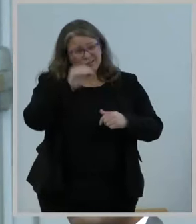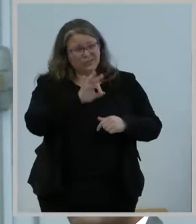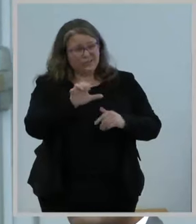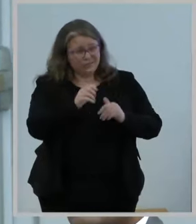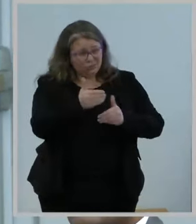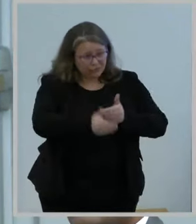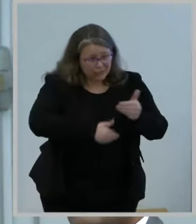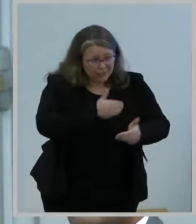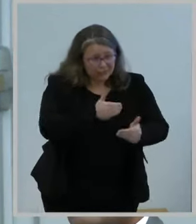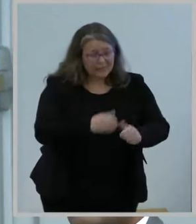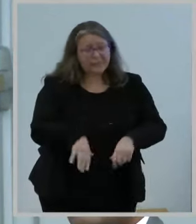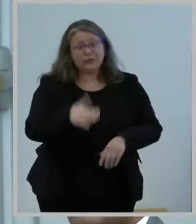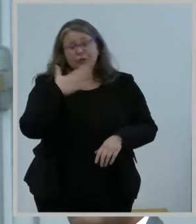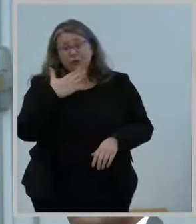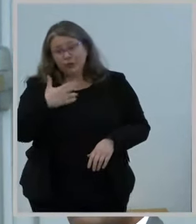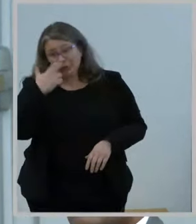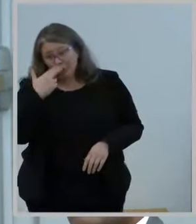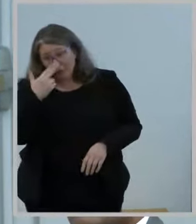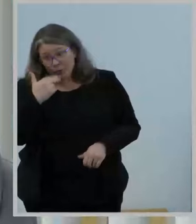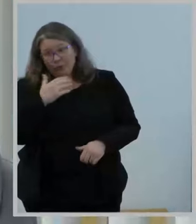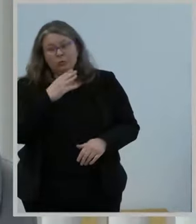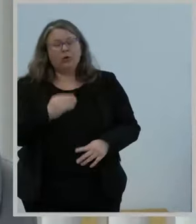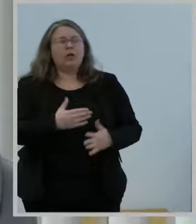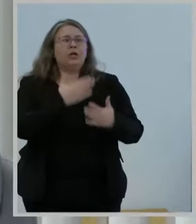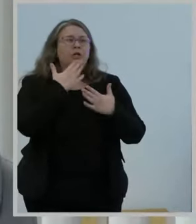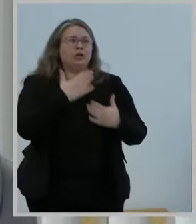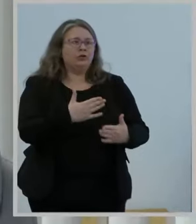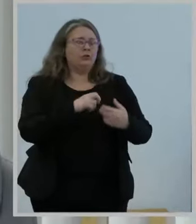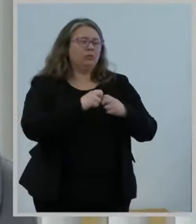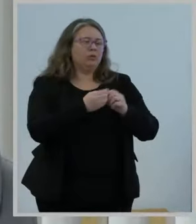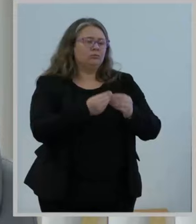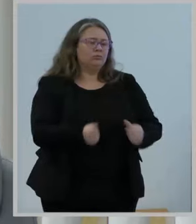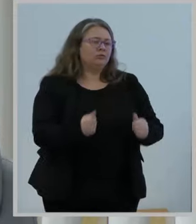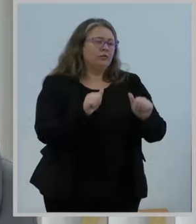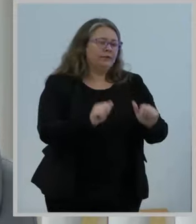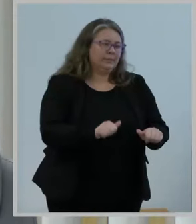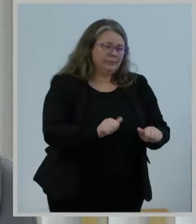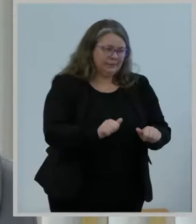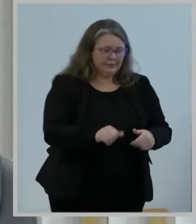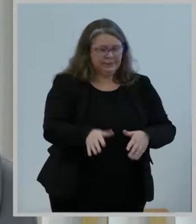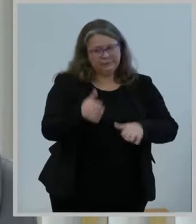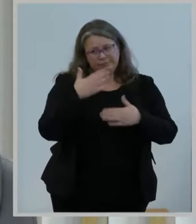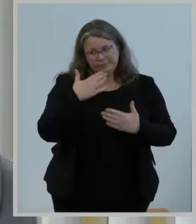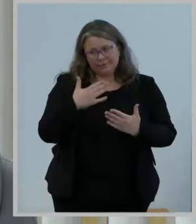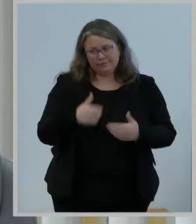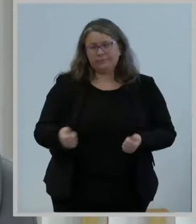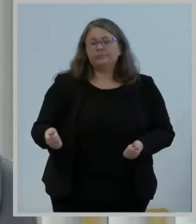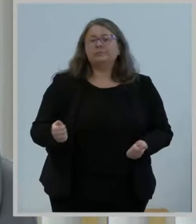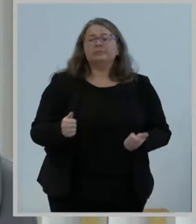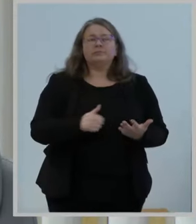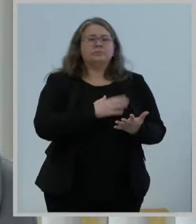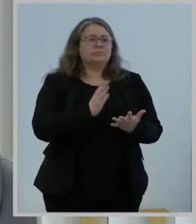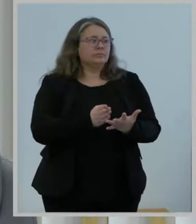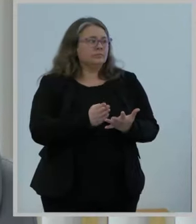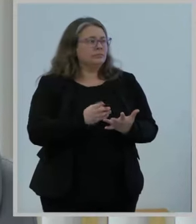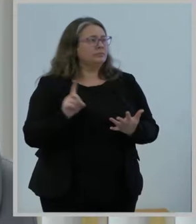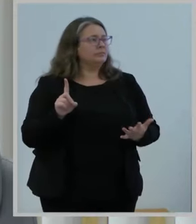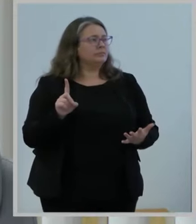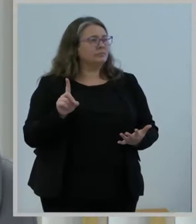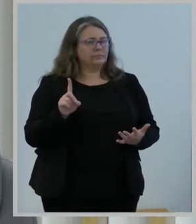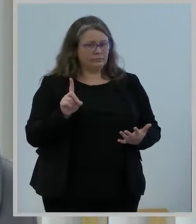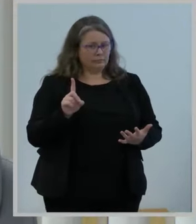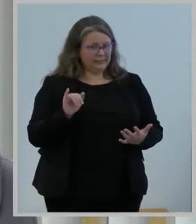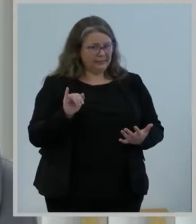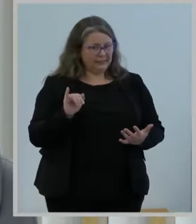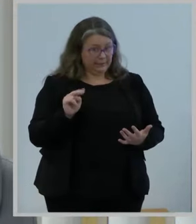Ejail Casaperalta. Thank you, Ejail. And finally, Dina Shetler, Dina is my acting